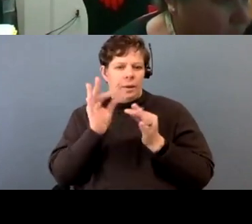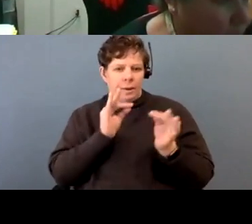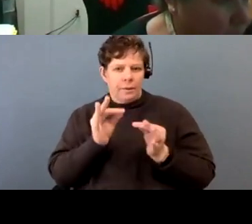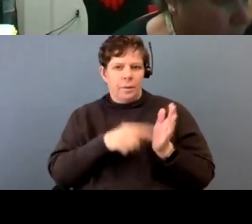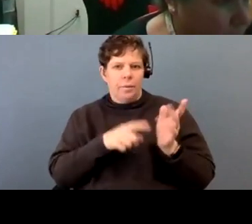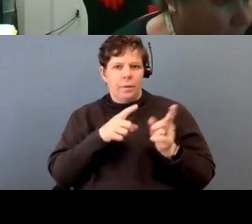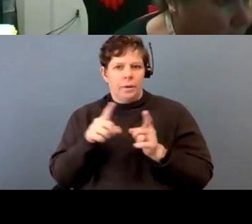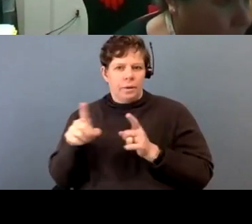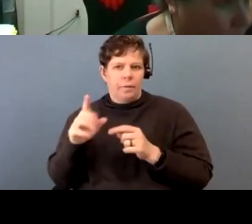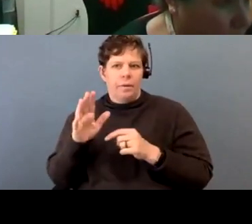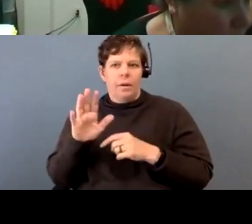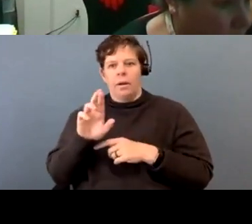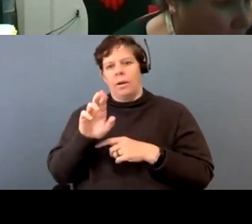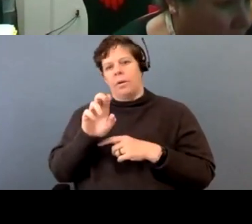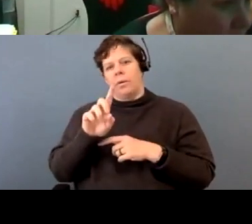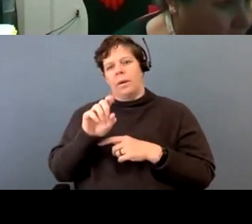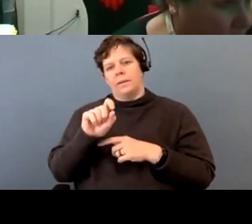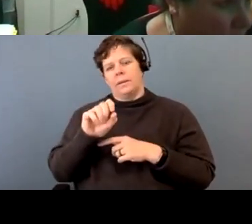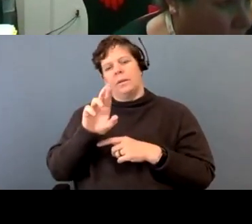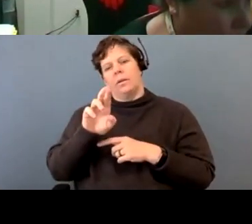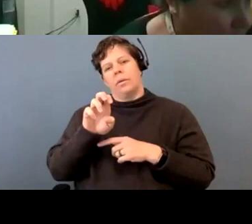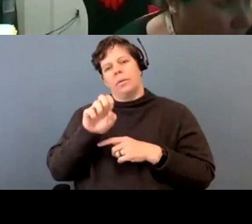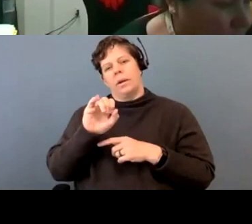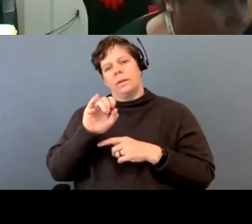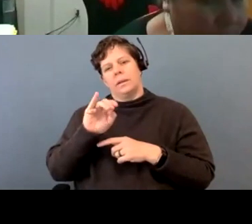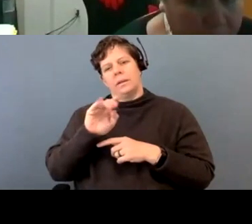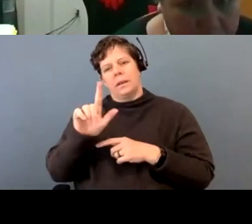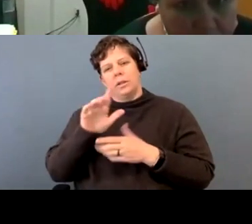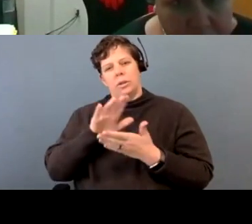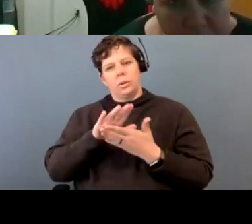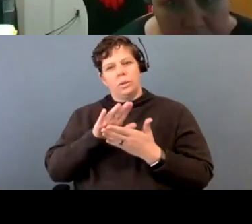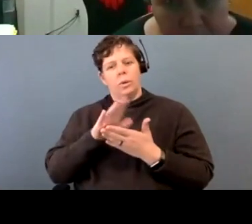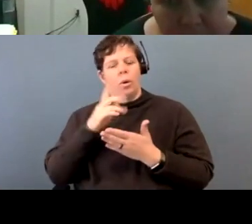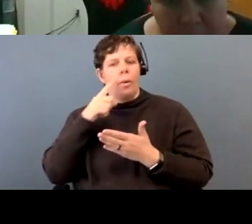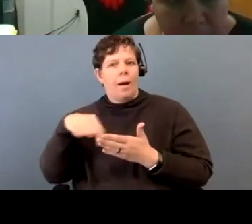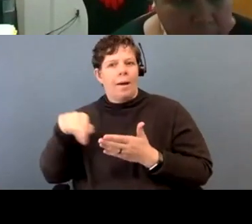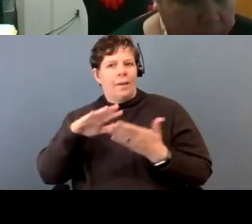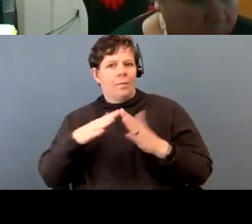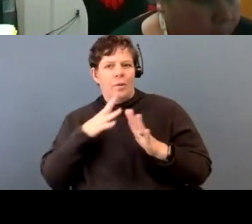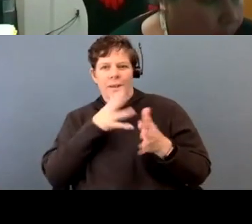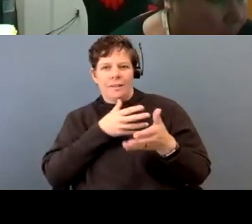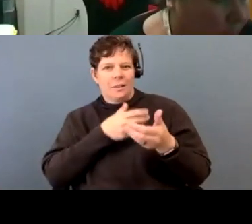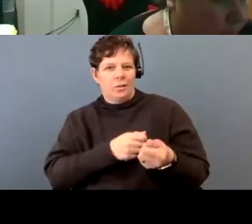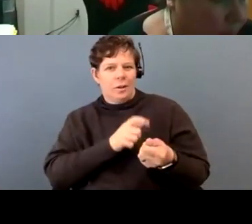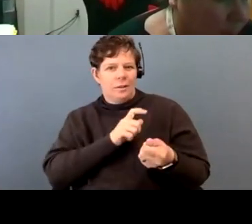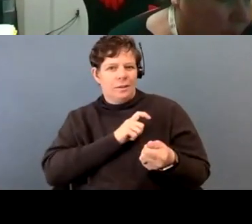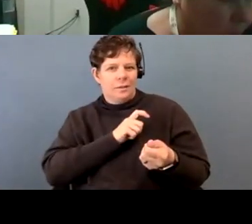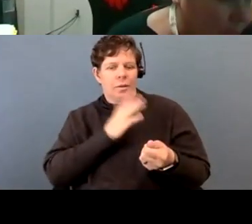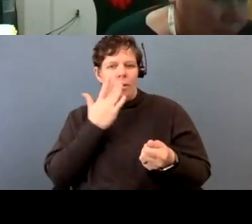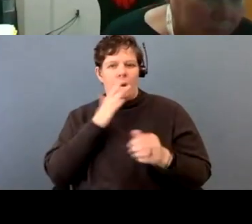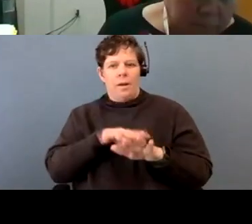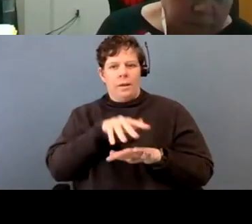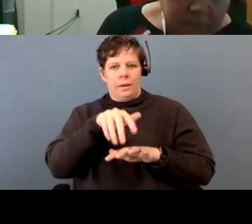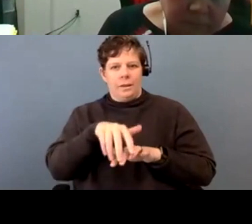school and why people don't trust them in the beginning and why indigenous people are the way they